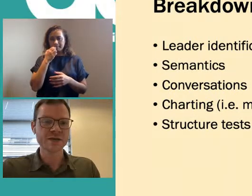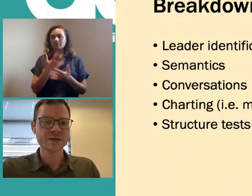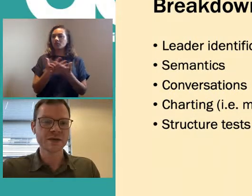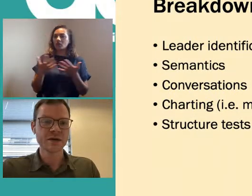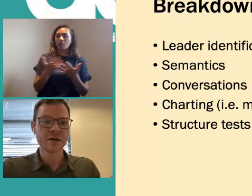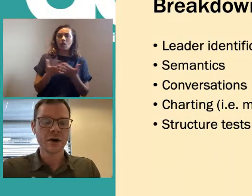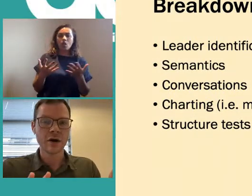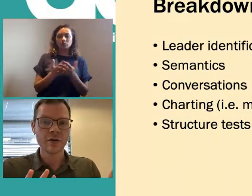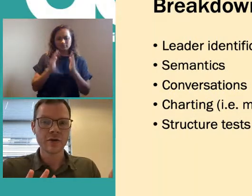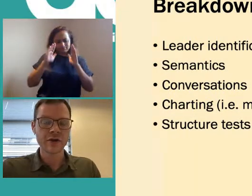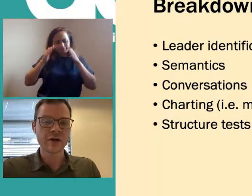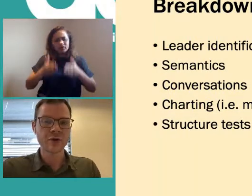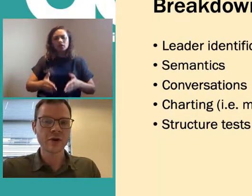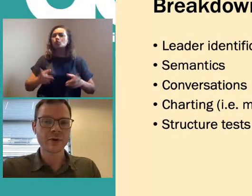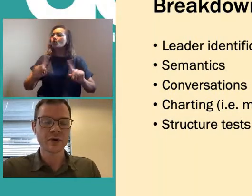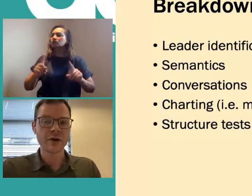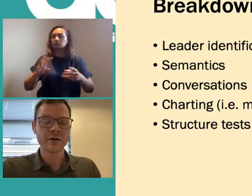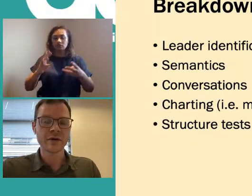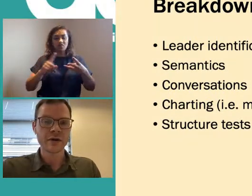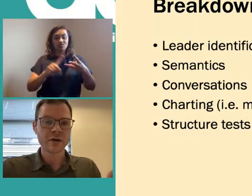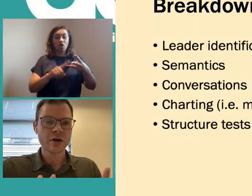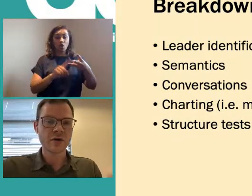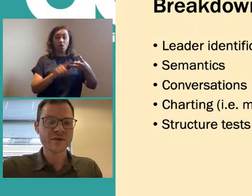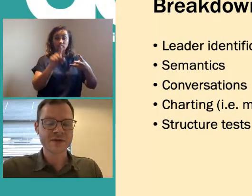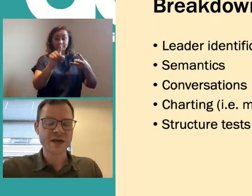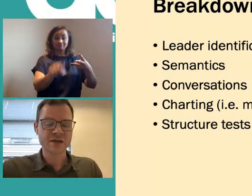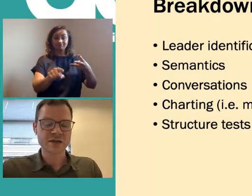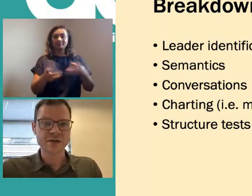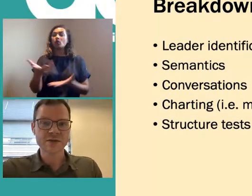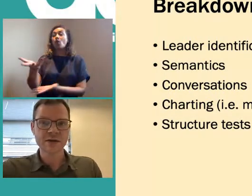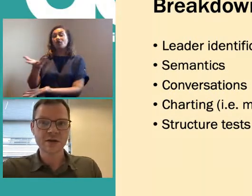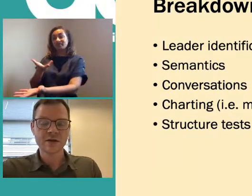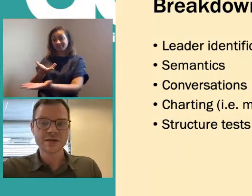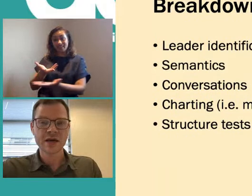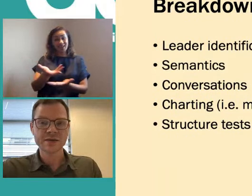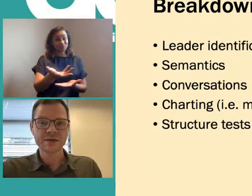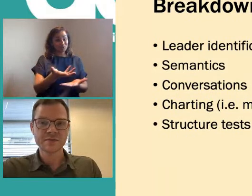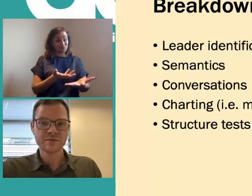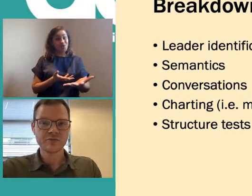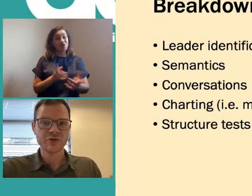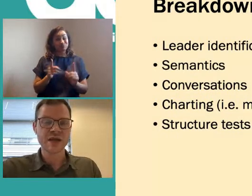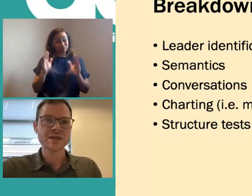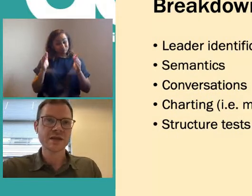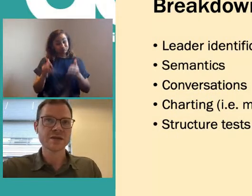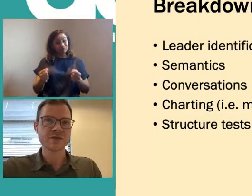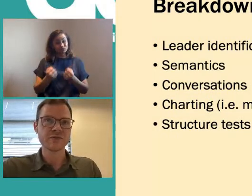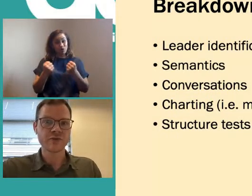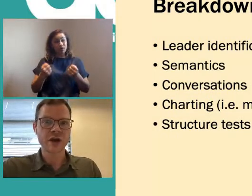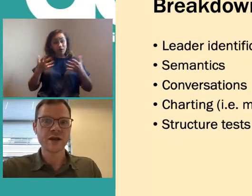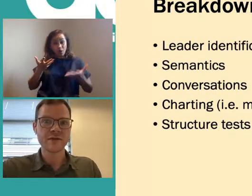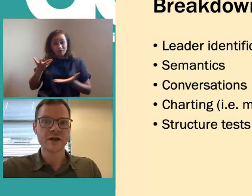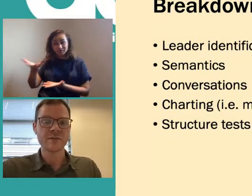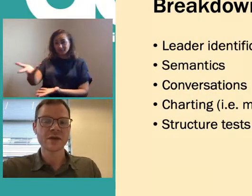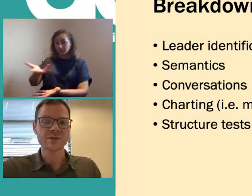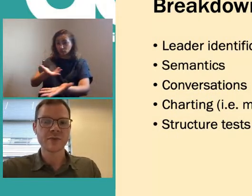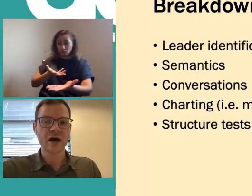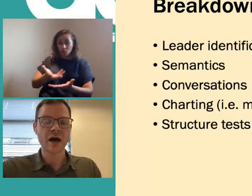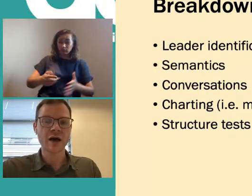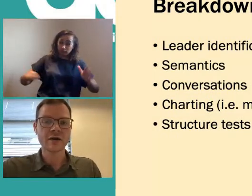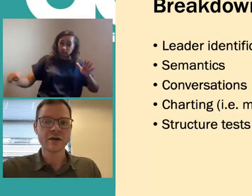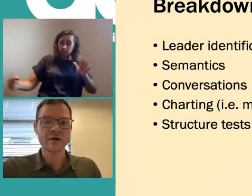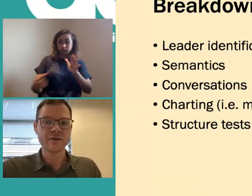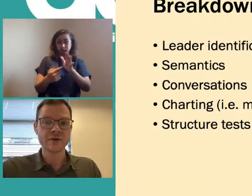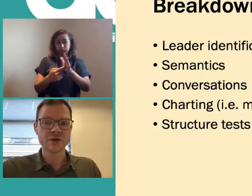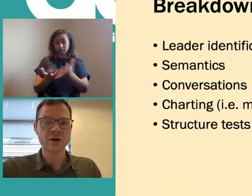emphasis on the third bullet point, conversations. That's presented as a really fundamental